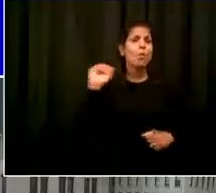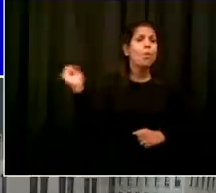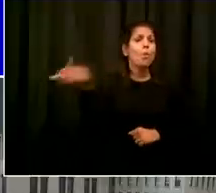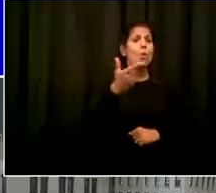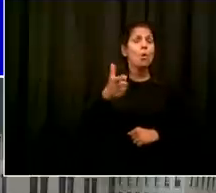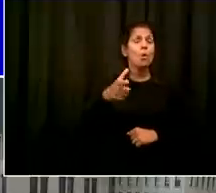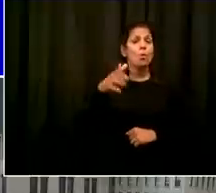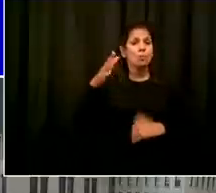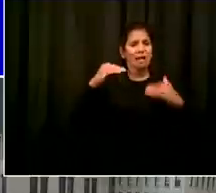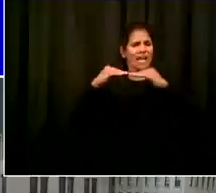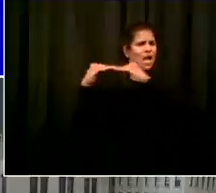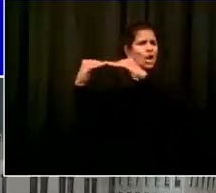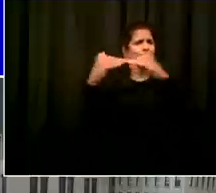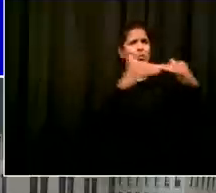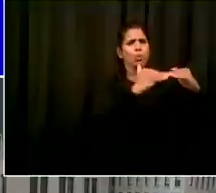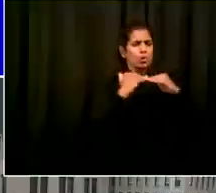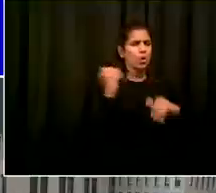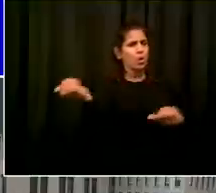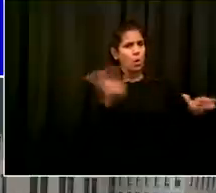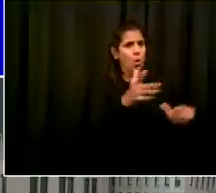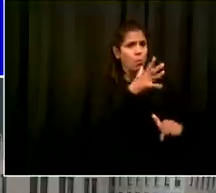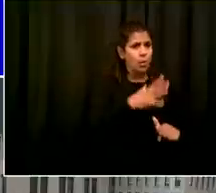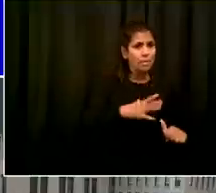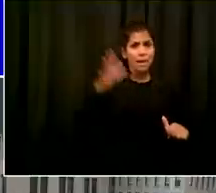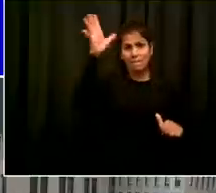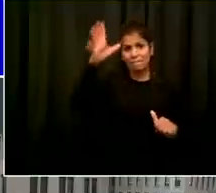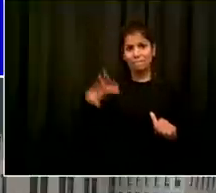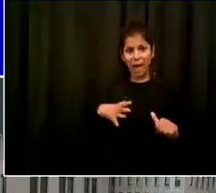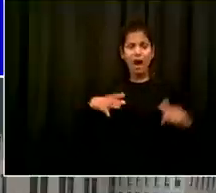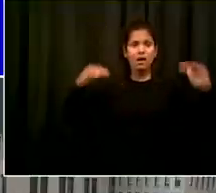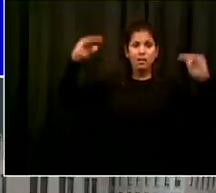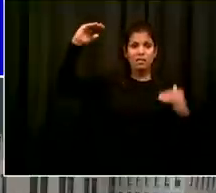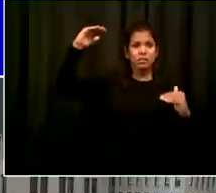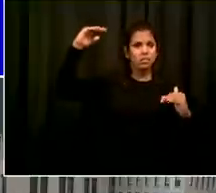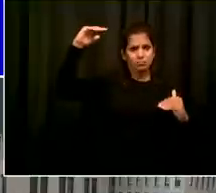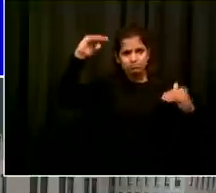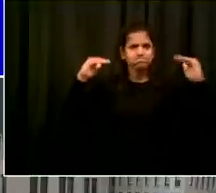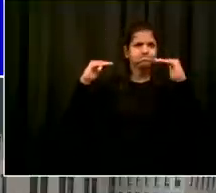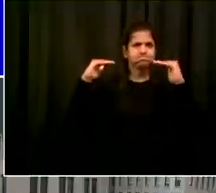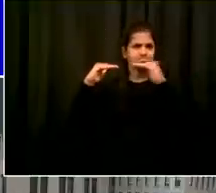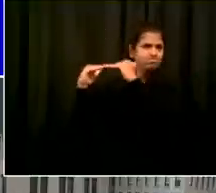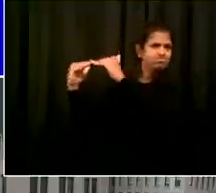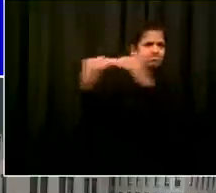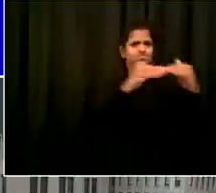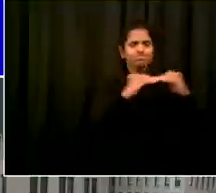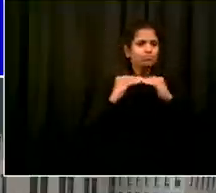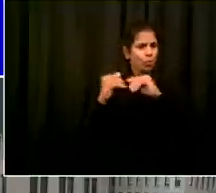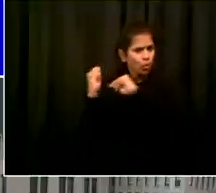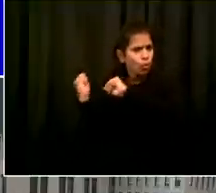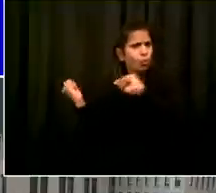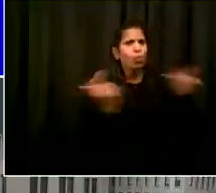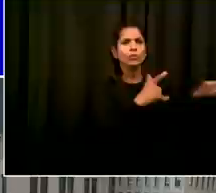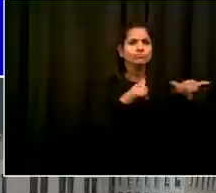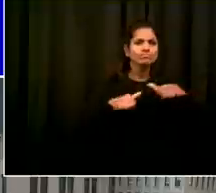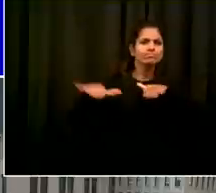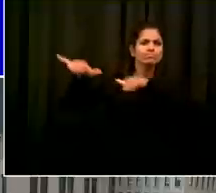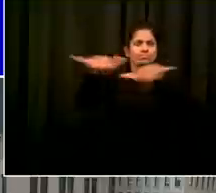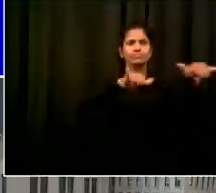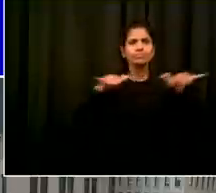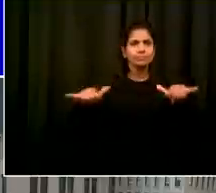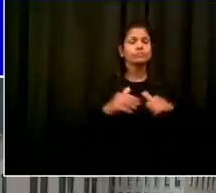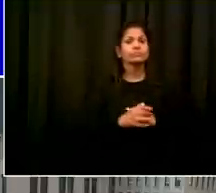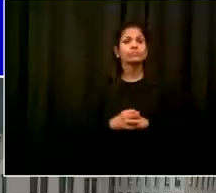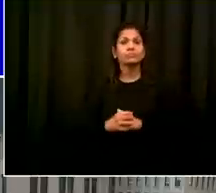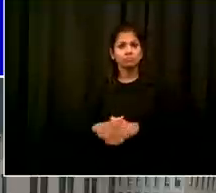am certain Justice Ruth Bader Ginsburg would feel something very very special and we will honor her with her family